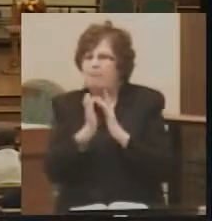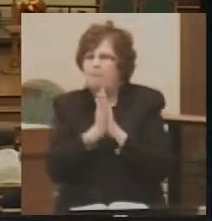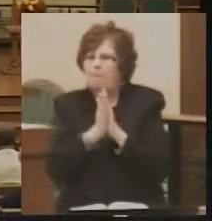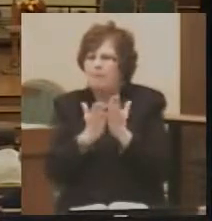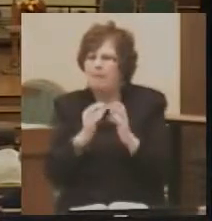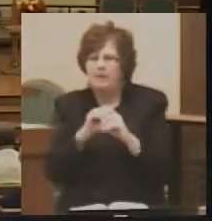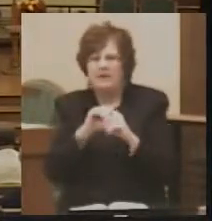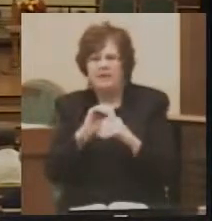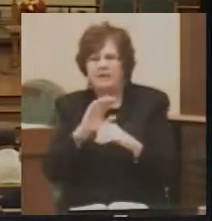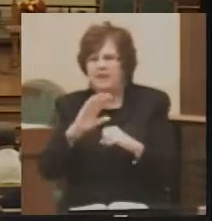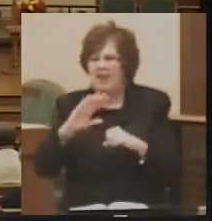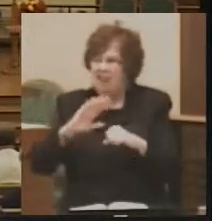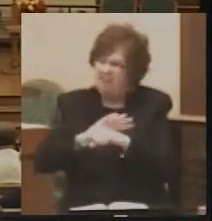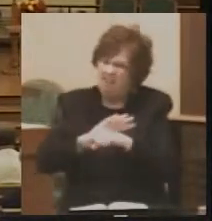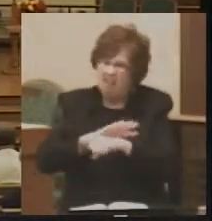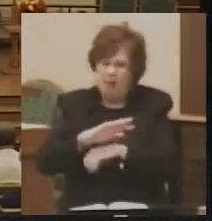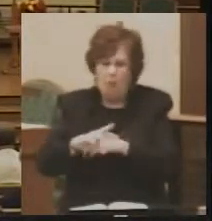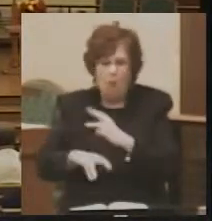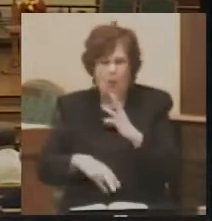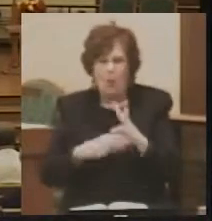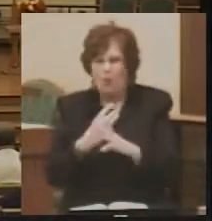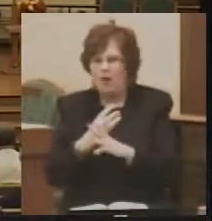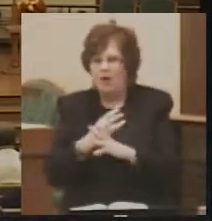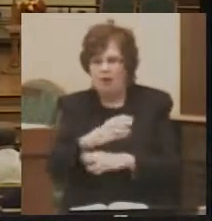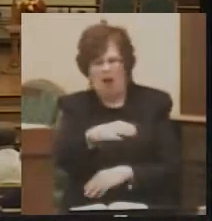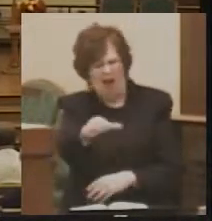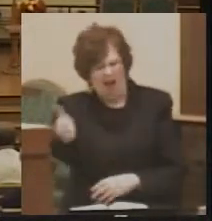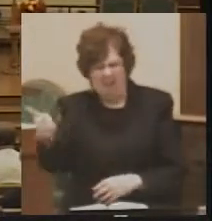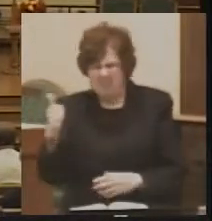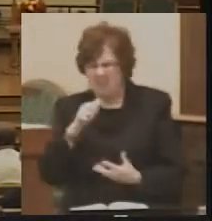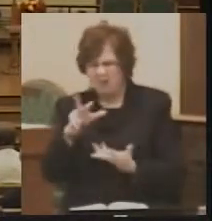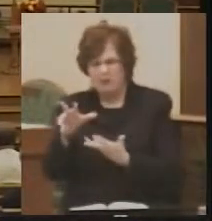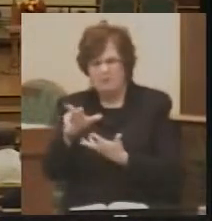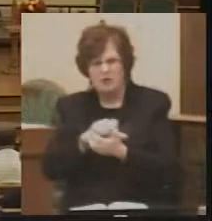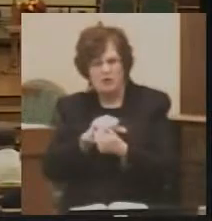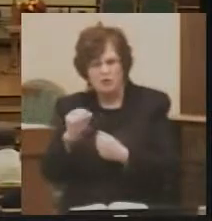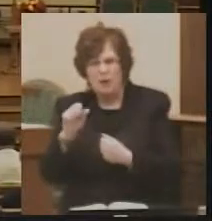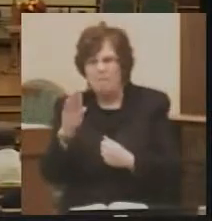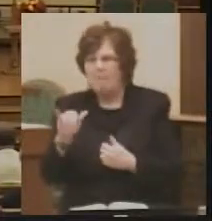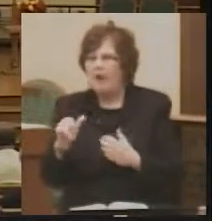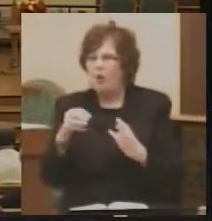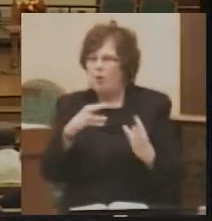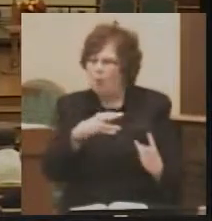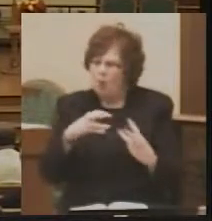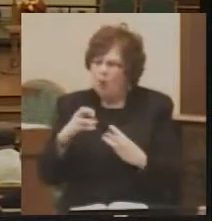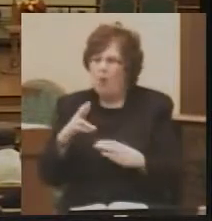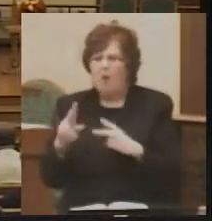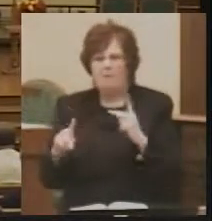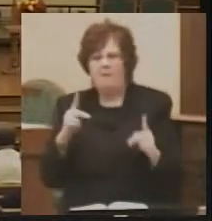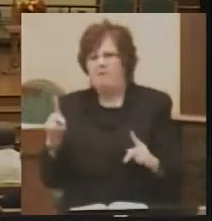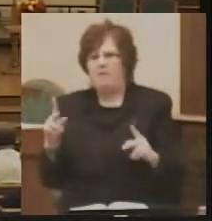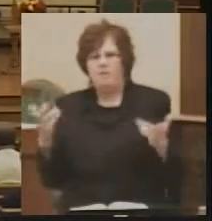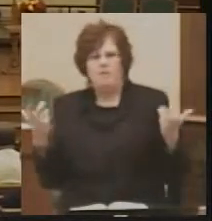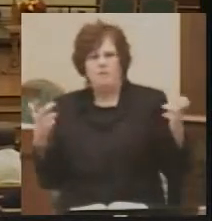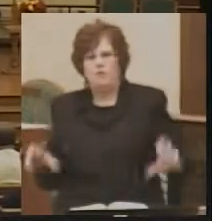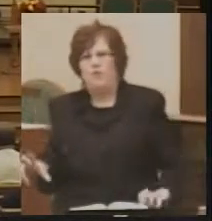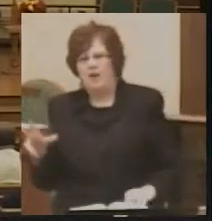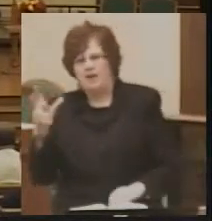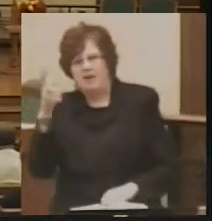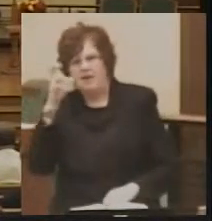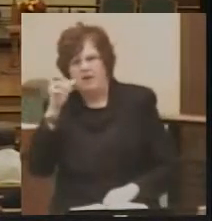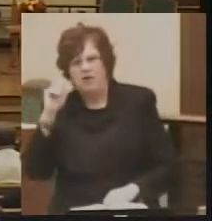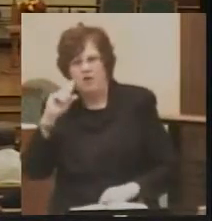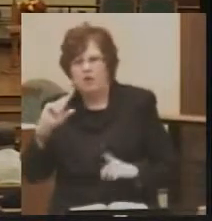in the entire world that all the others have been destroyed by war or by people who do not want to hear the